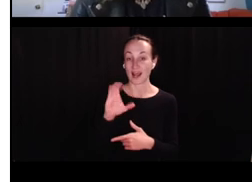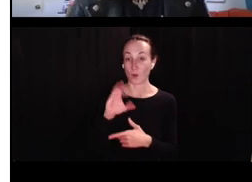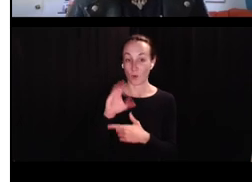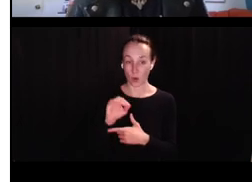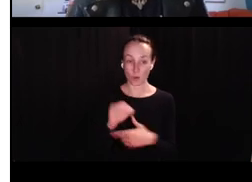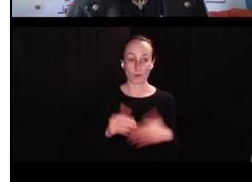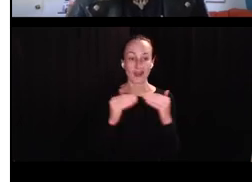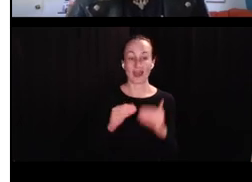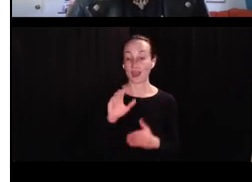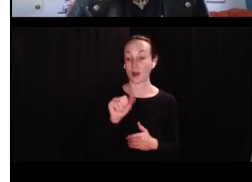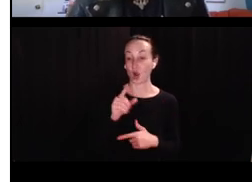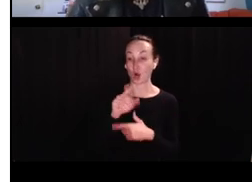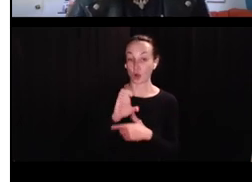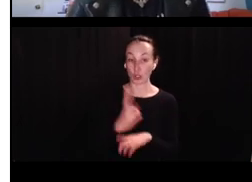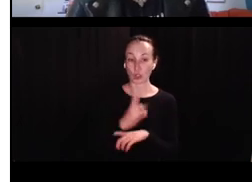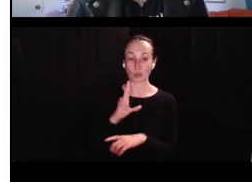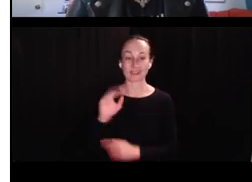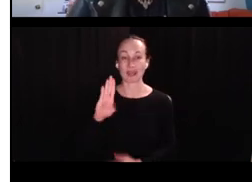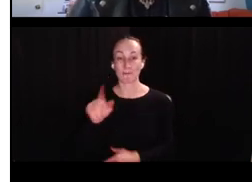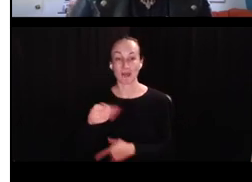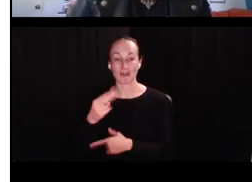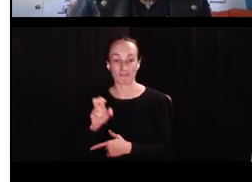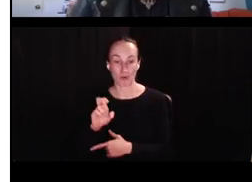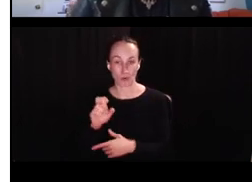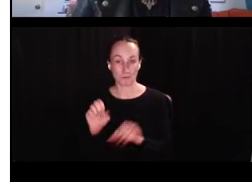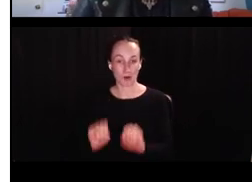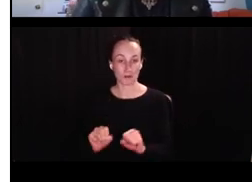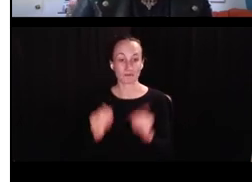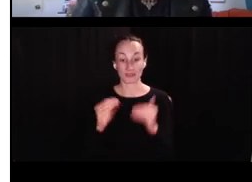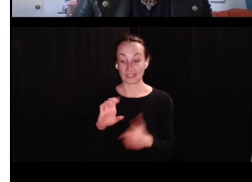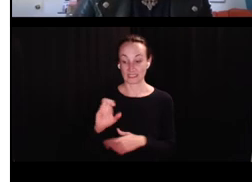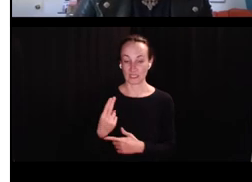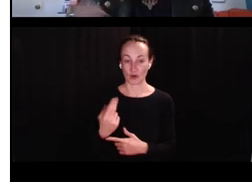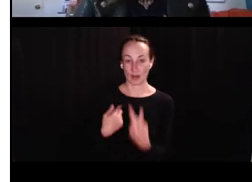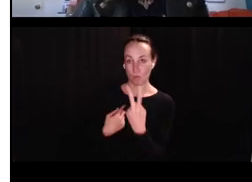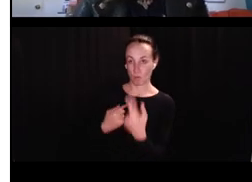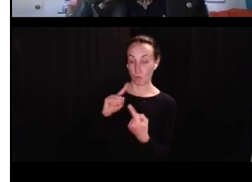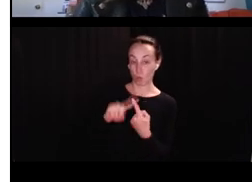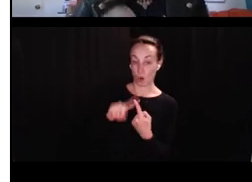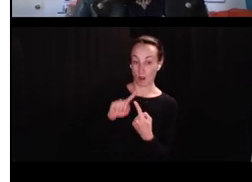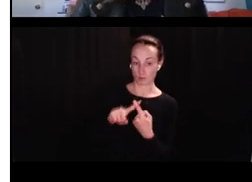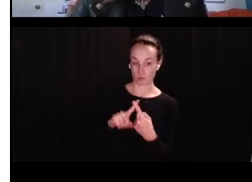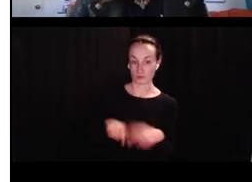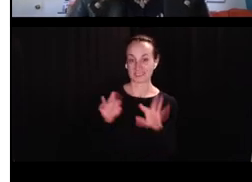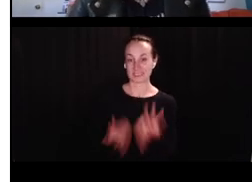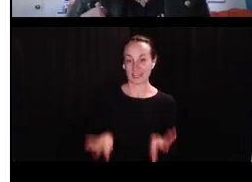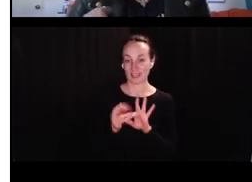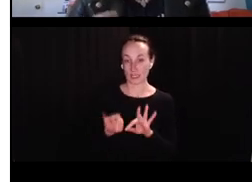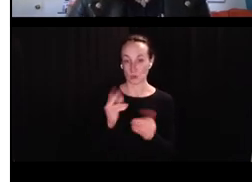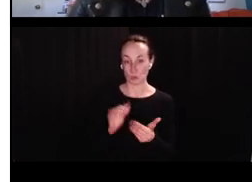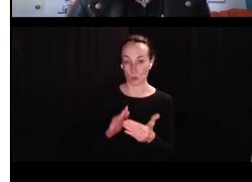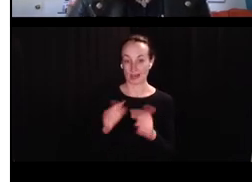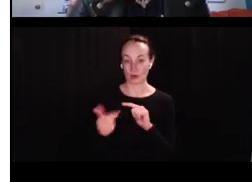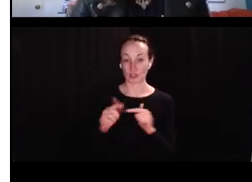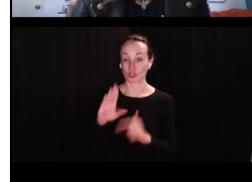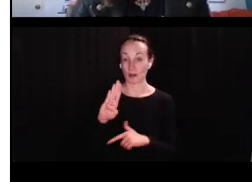Bi-phone probability and COCA frequency and article use and bi-phone probability. And then Sarah's model had one, which was